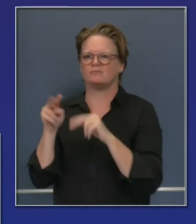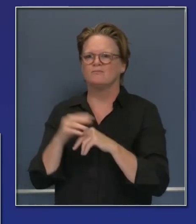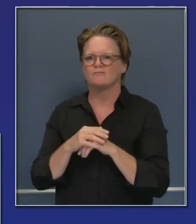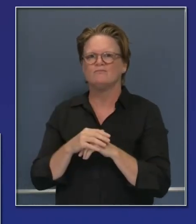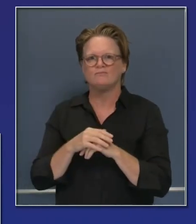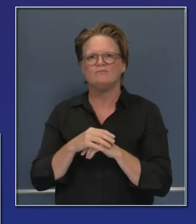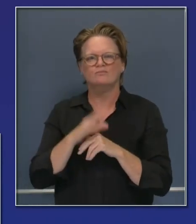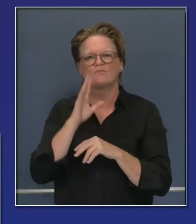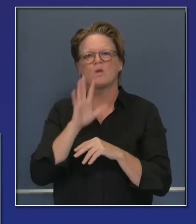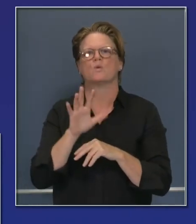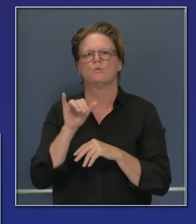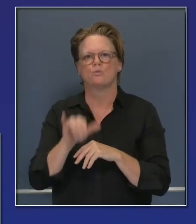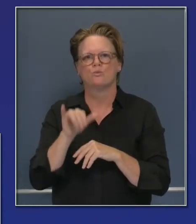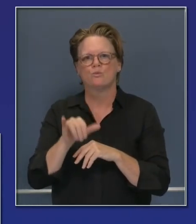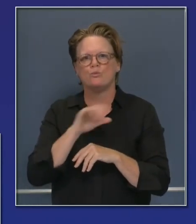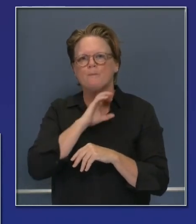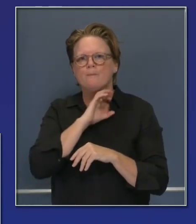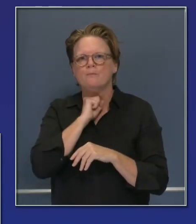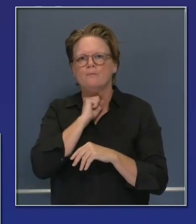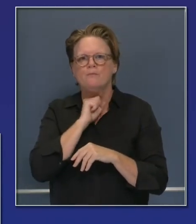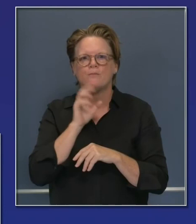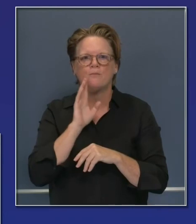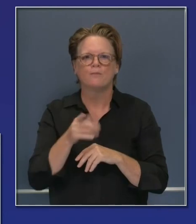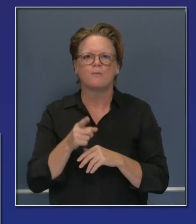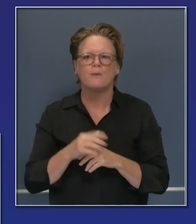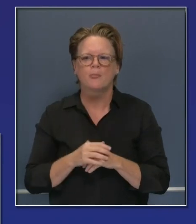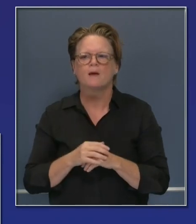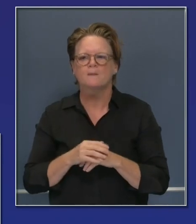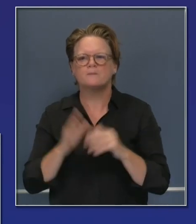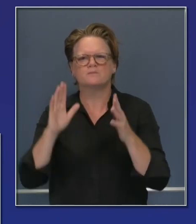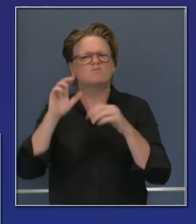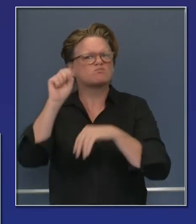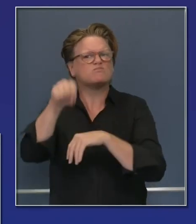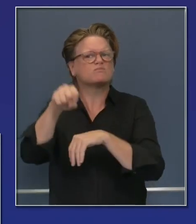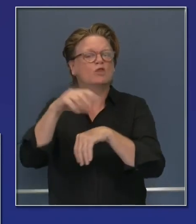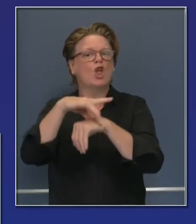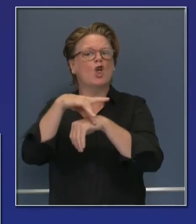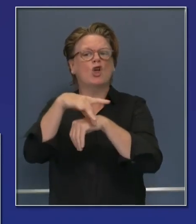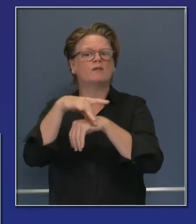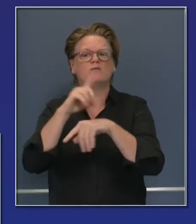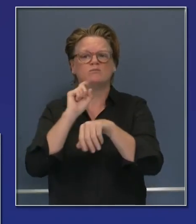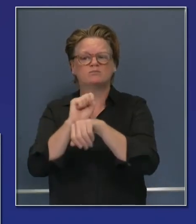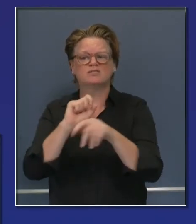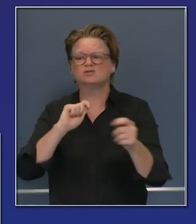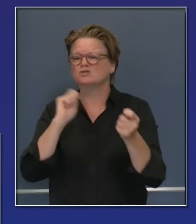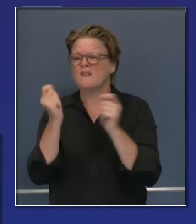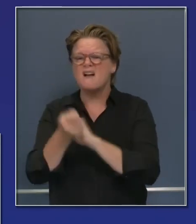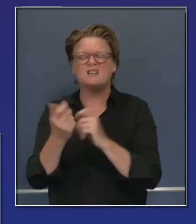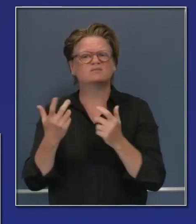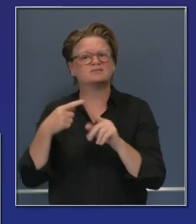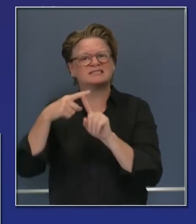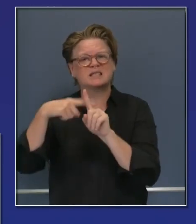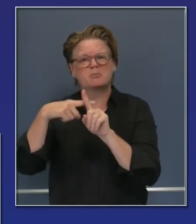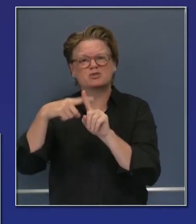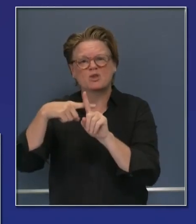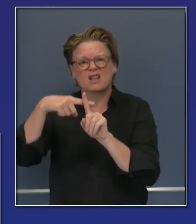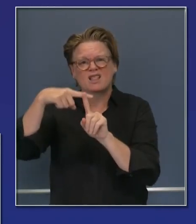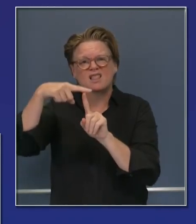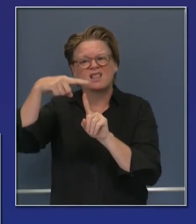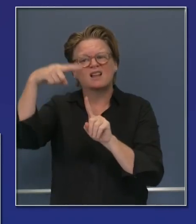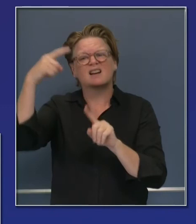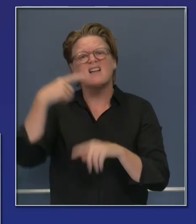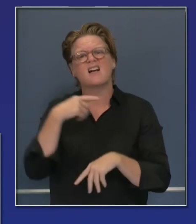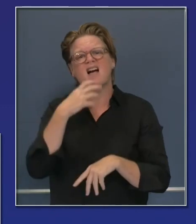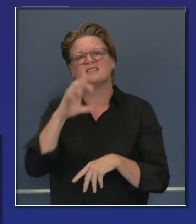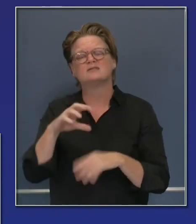consequences of the Earth and its temperatures increasing and the consequences that are having in terms of droughts, not